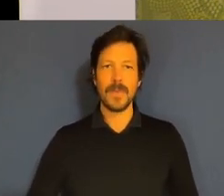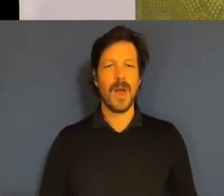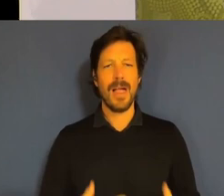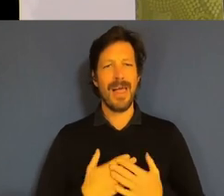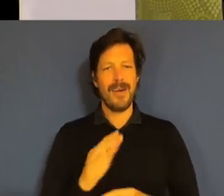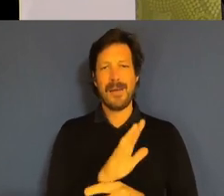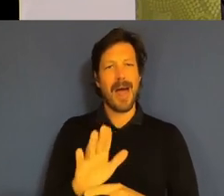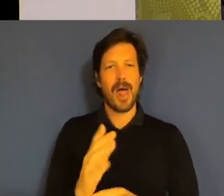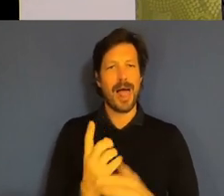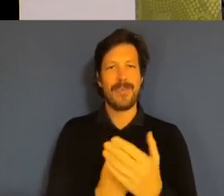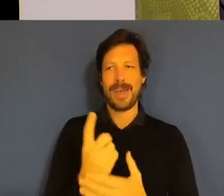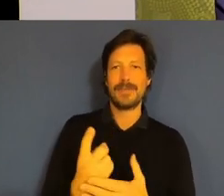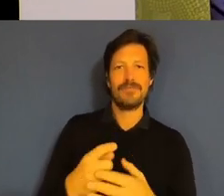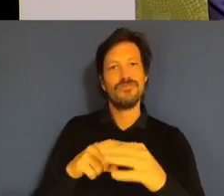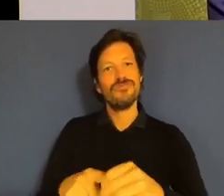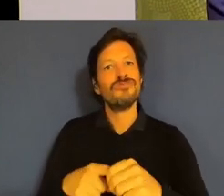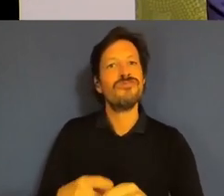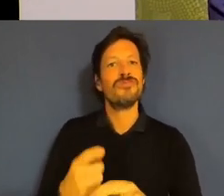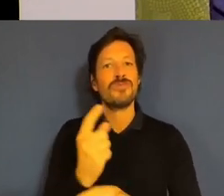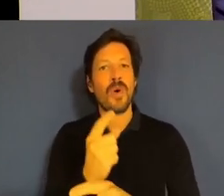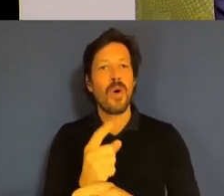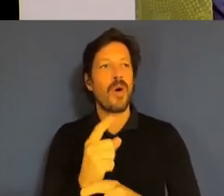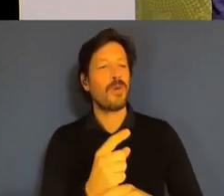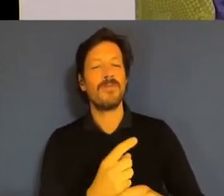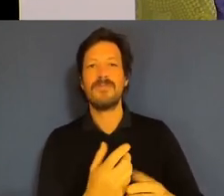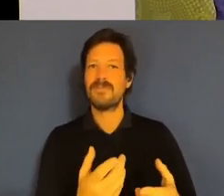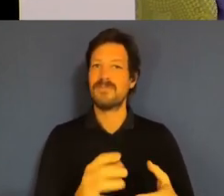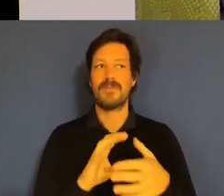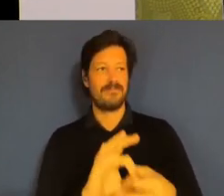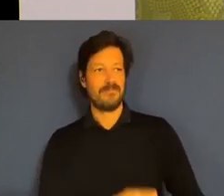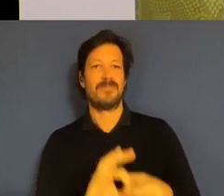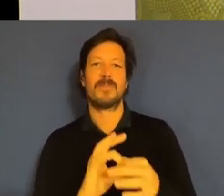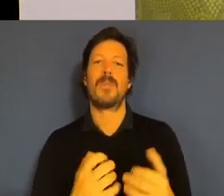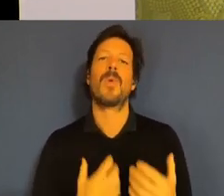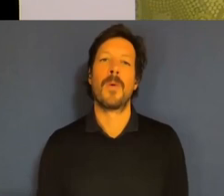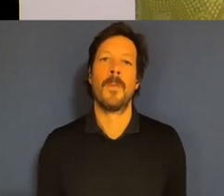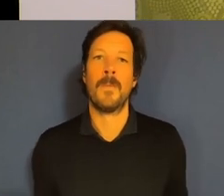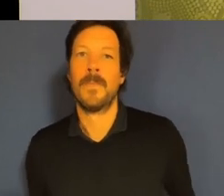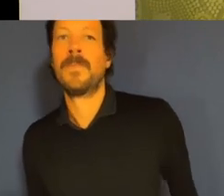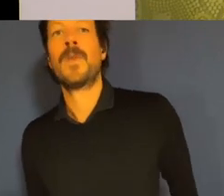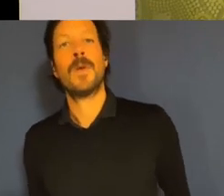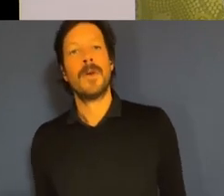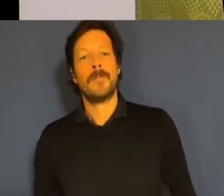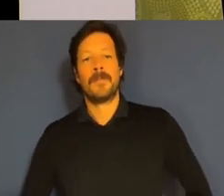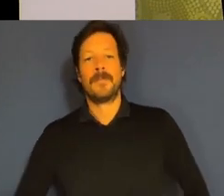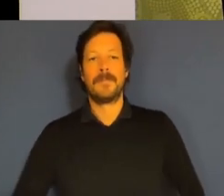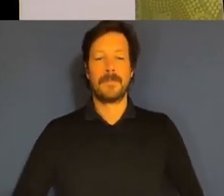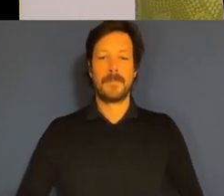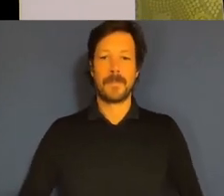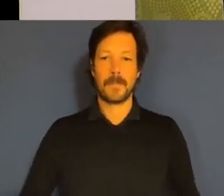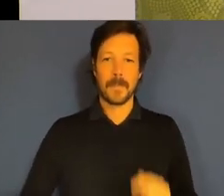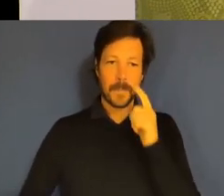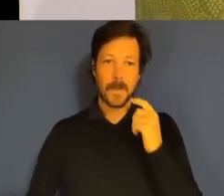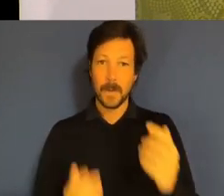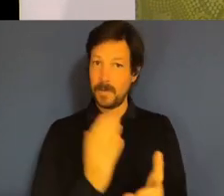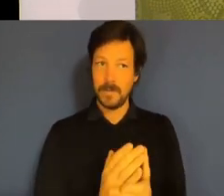can be responding to the questions that you have. So please, I encourage you to do that. Now, it's my great honour to